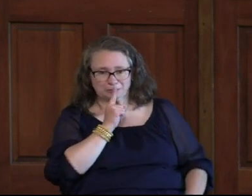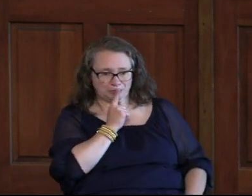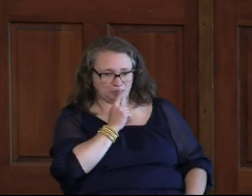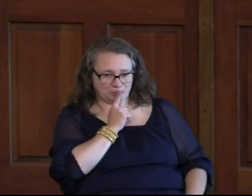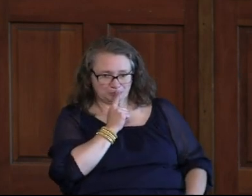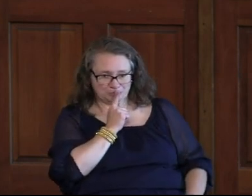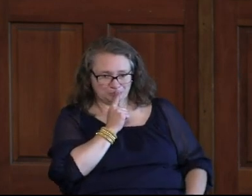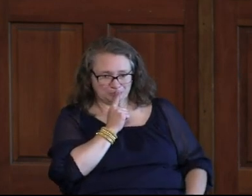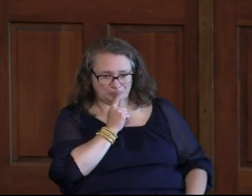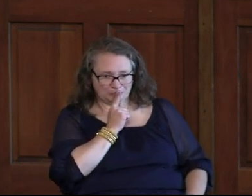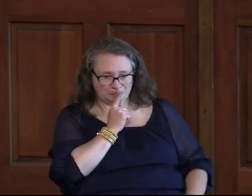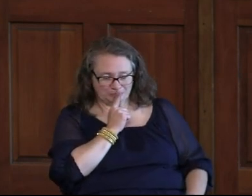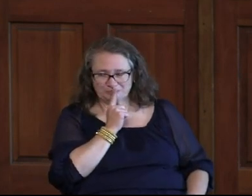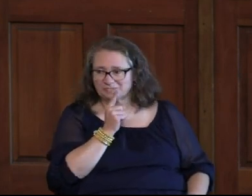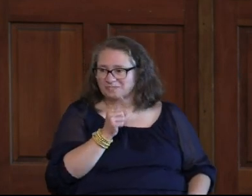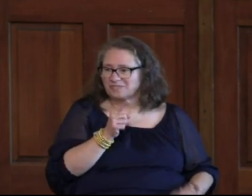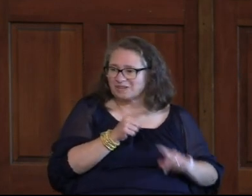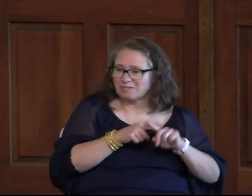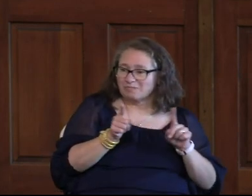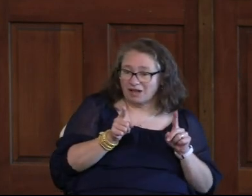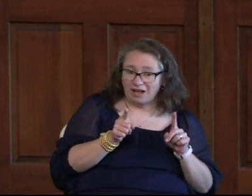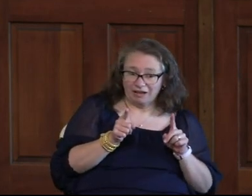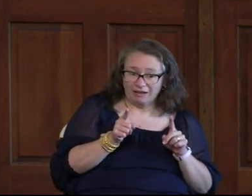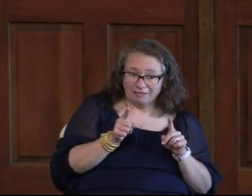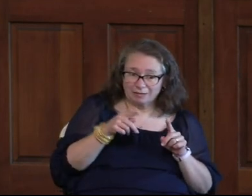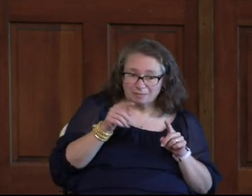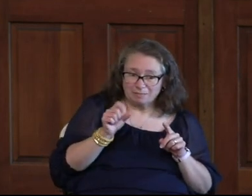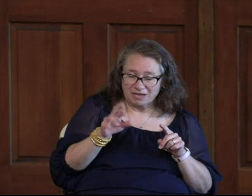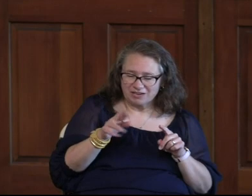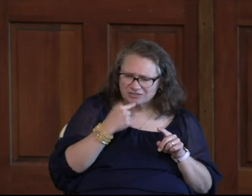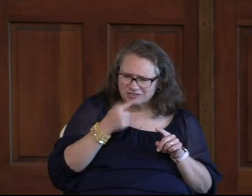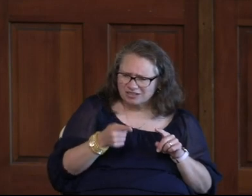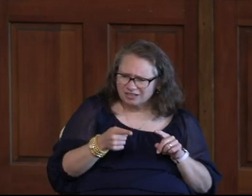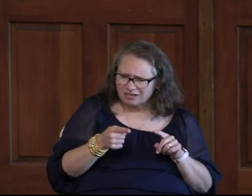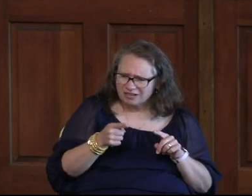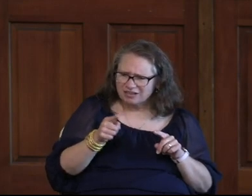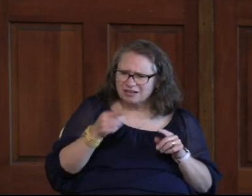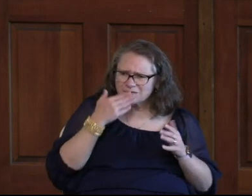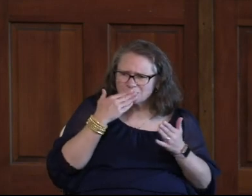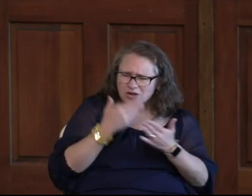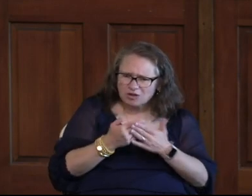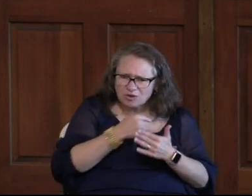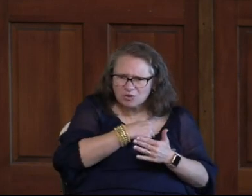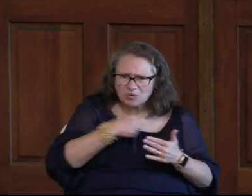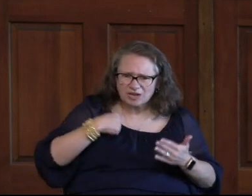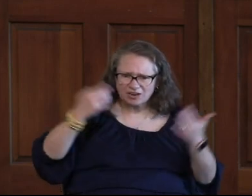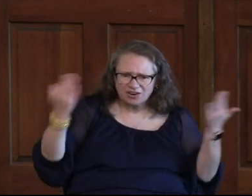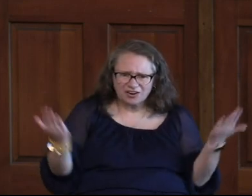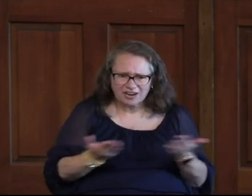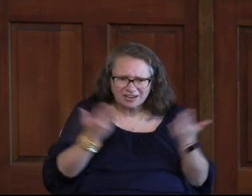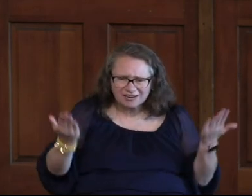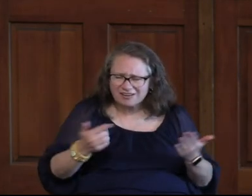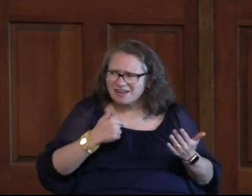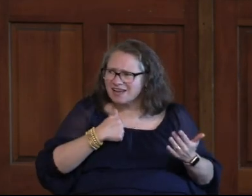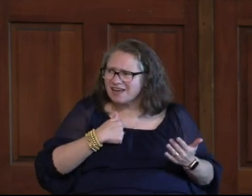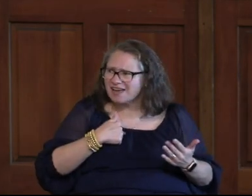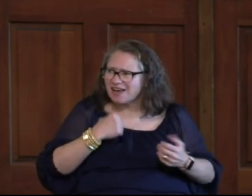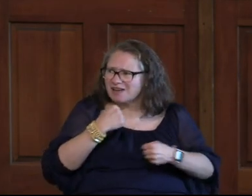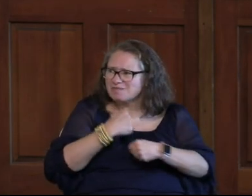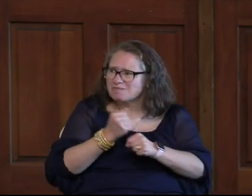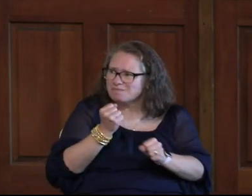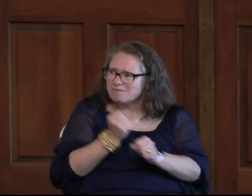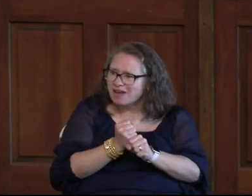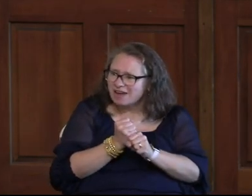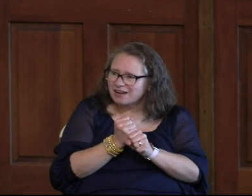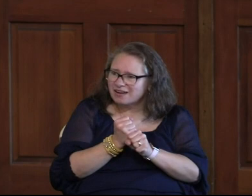You Know How This Goes But He Did Say Something And He Said Oh It Is Good That We Are Here I Will Make